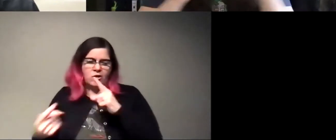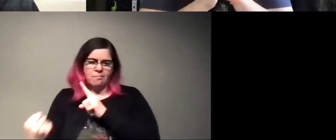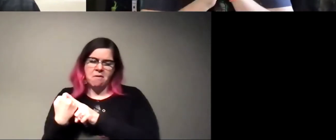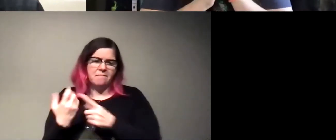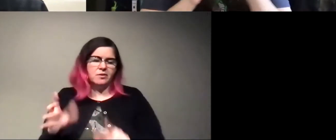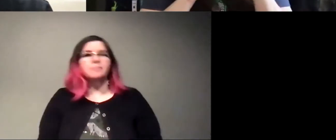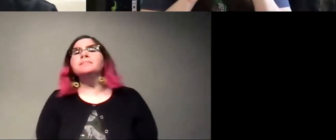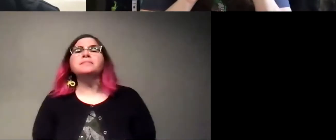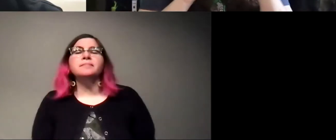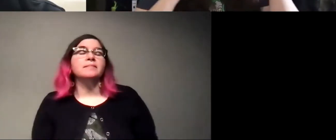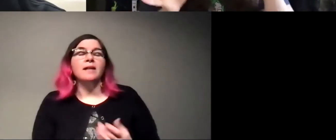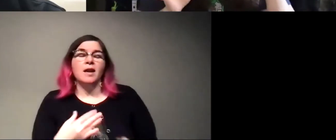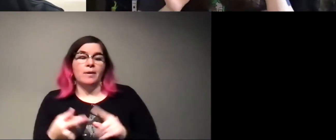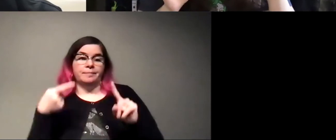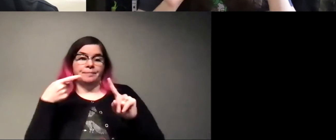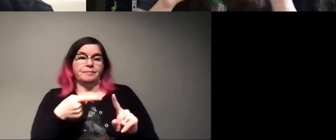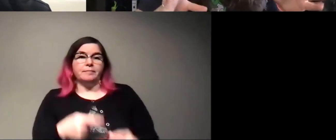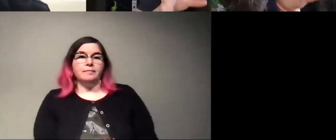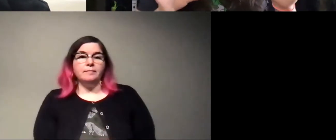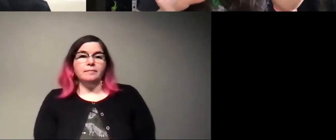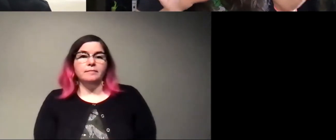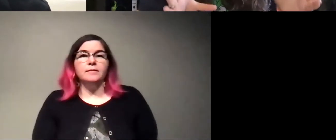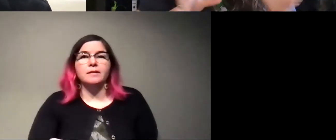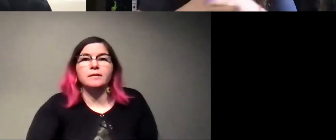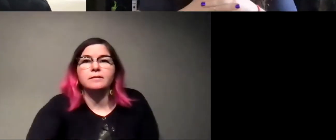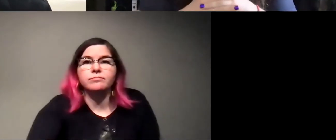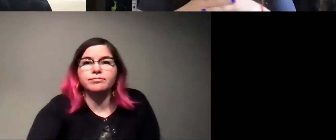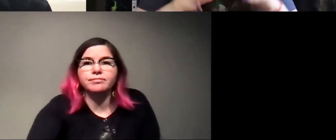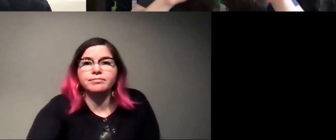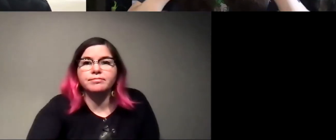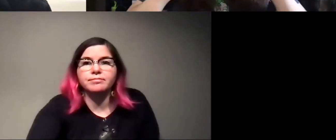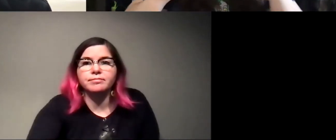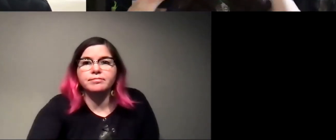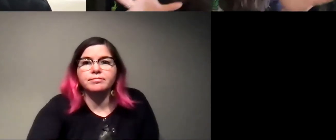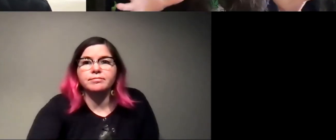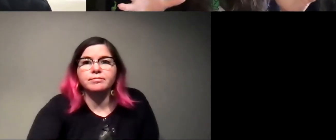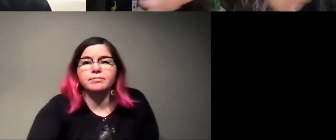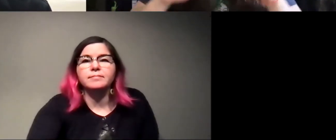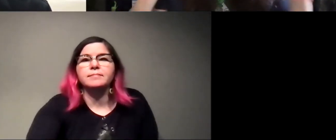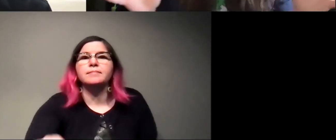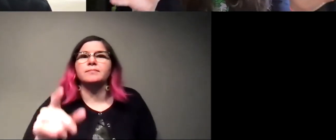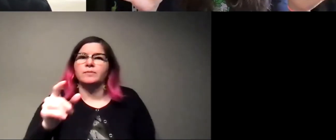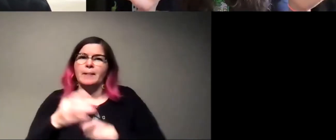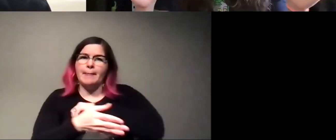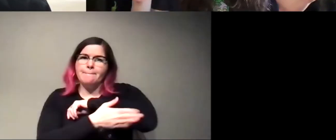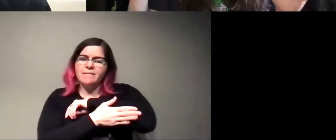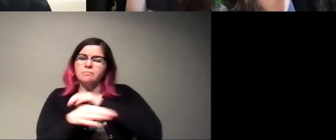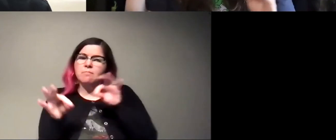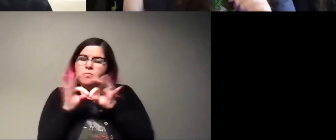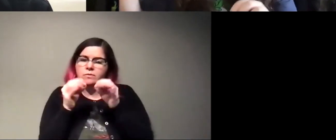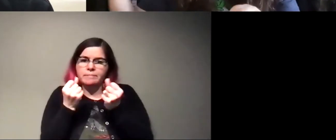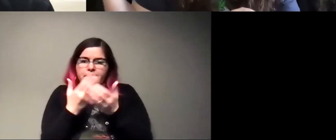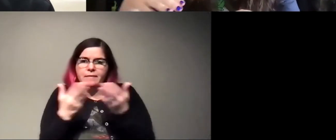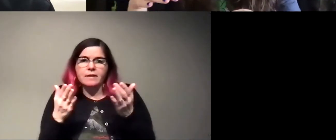Anyway, um, the beavers in the, in the, in North America are like essential for so many things. And